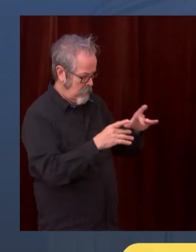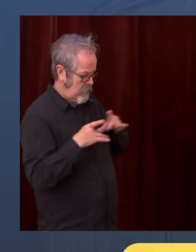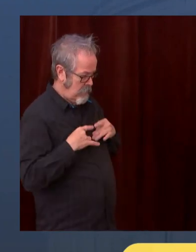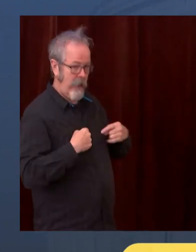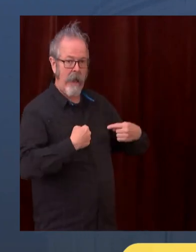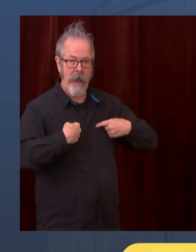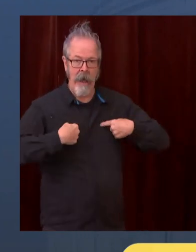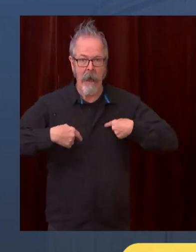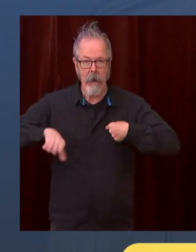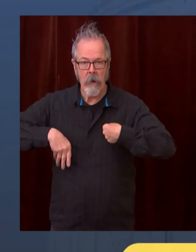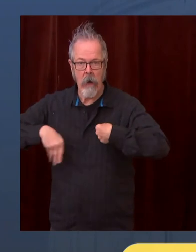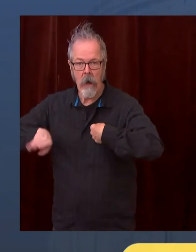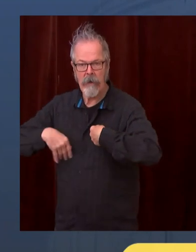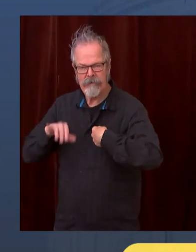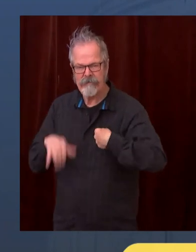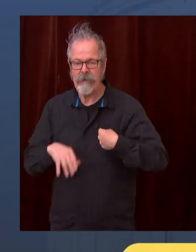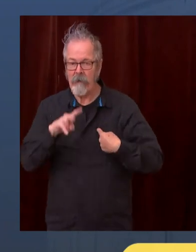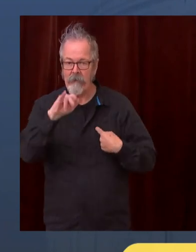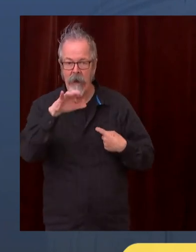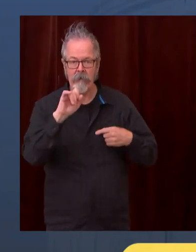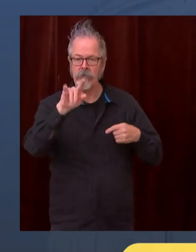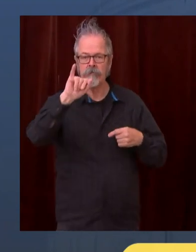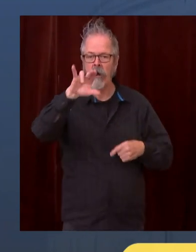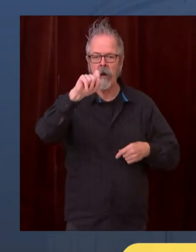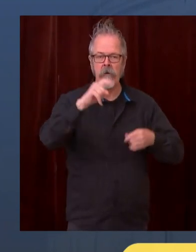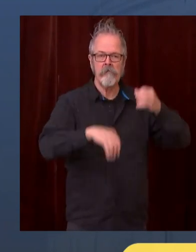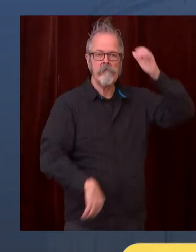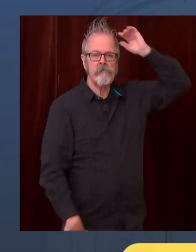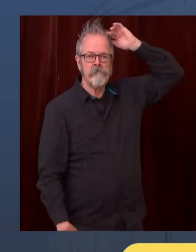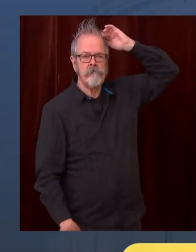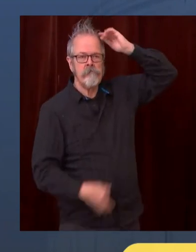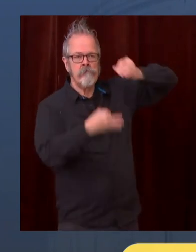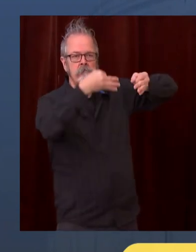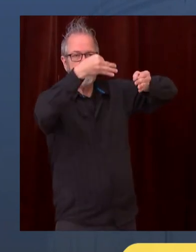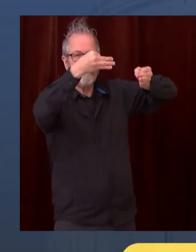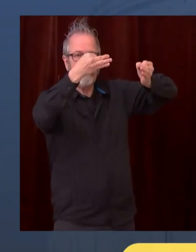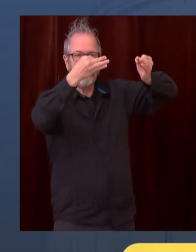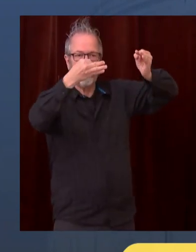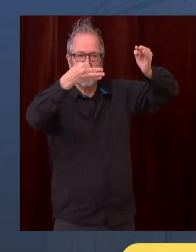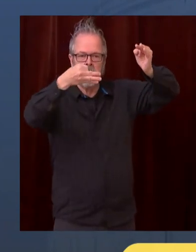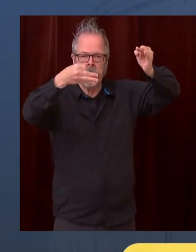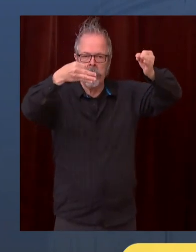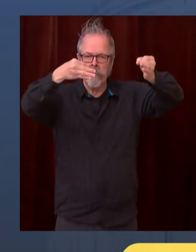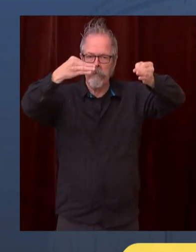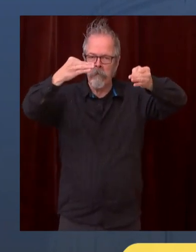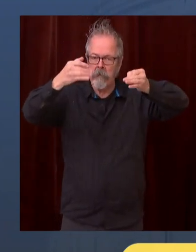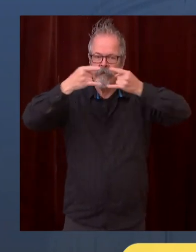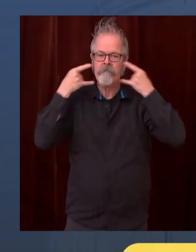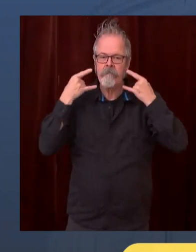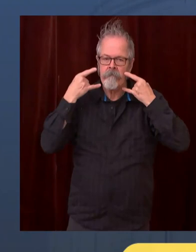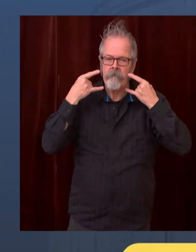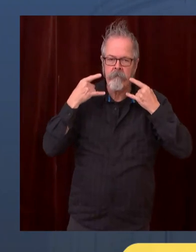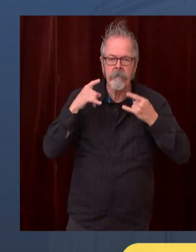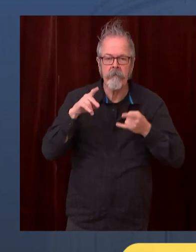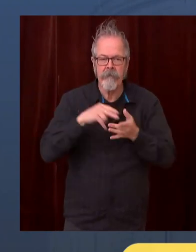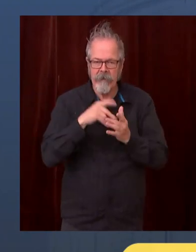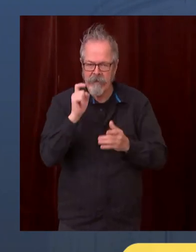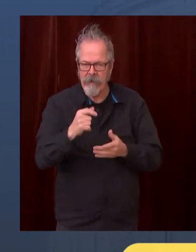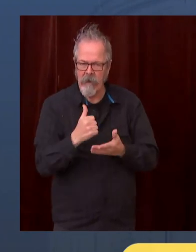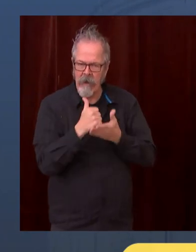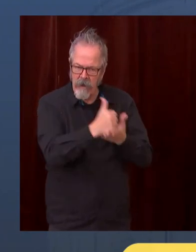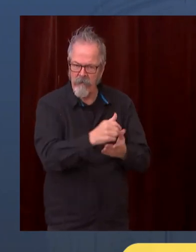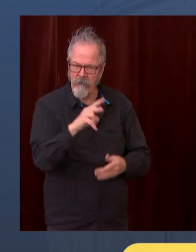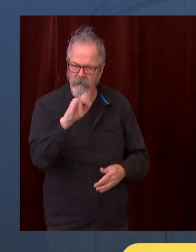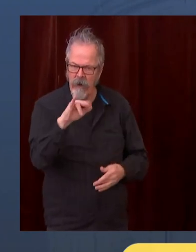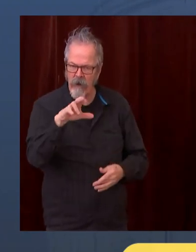parties, we don't want to be a friend of this virus. At coffee clashes, we do not want to be friends of this virus. We should be enemies of this